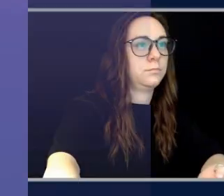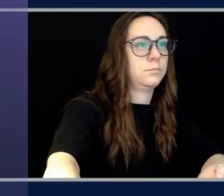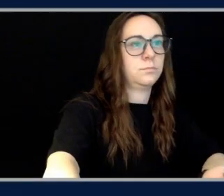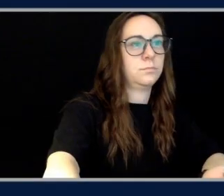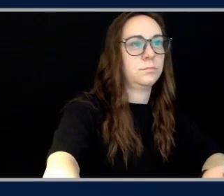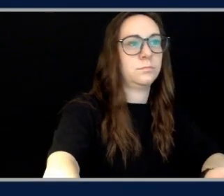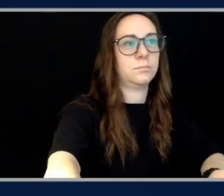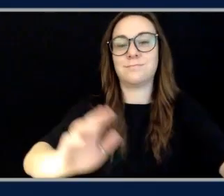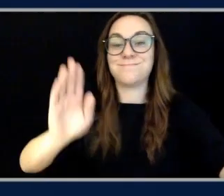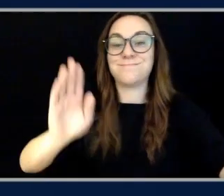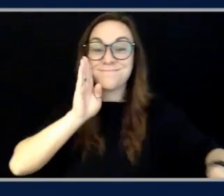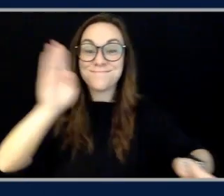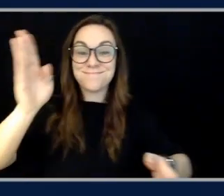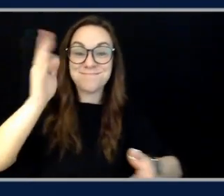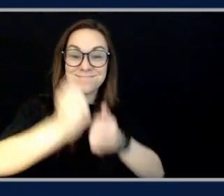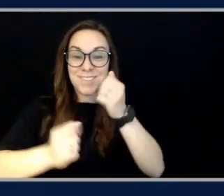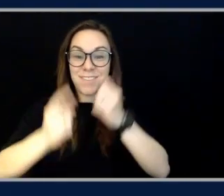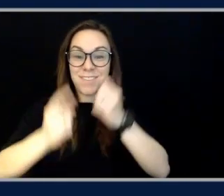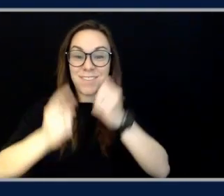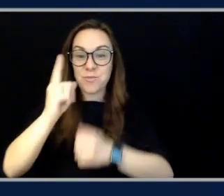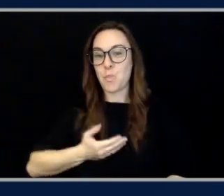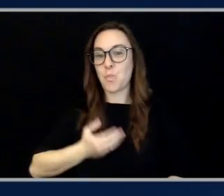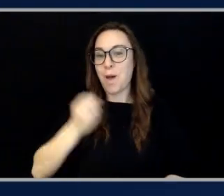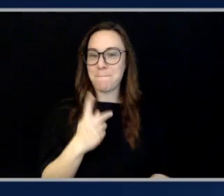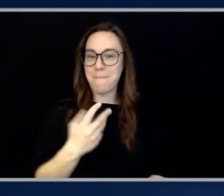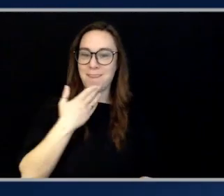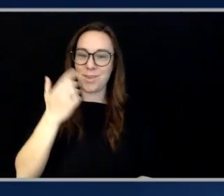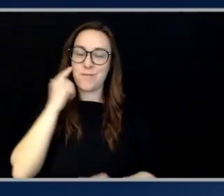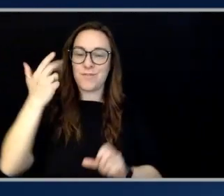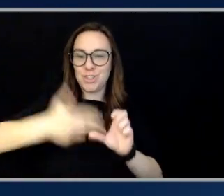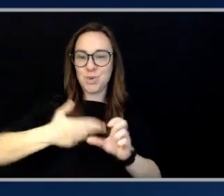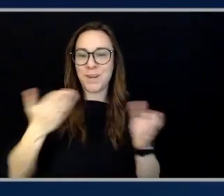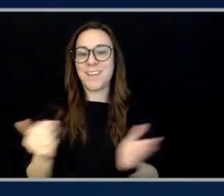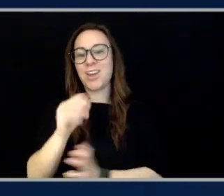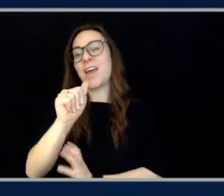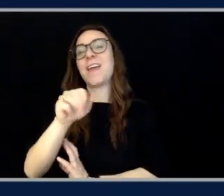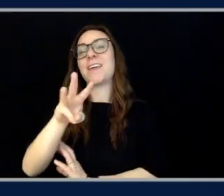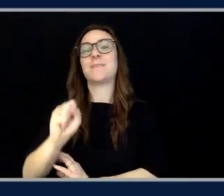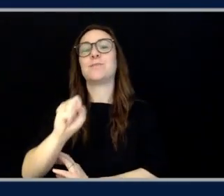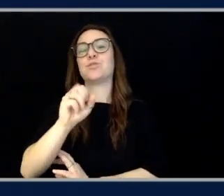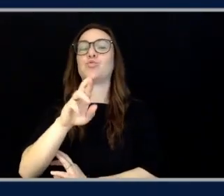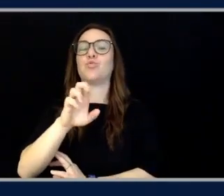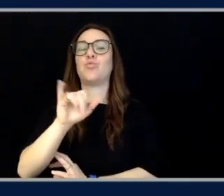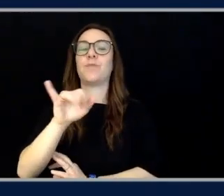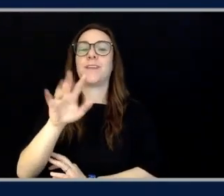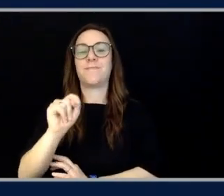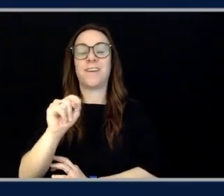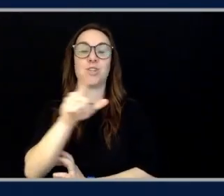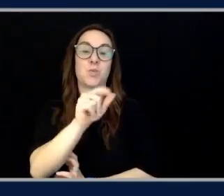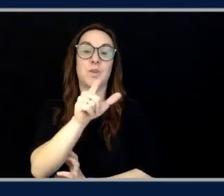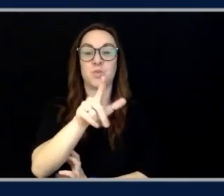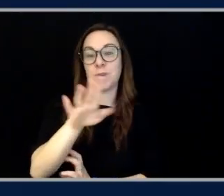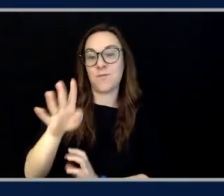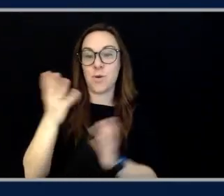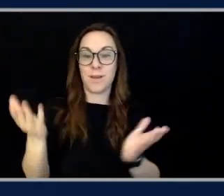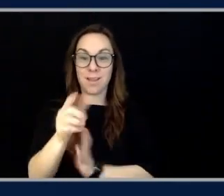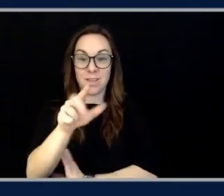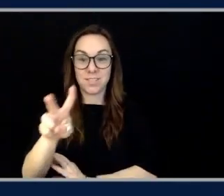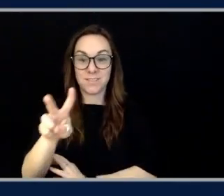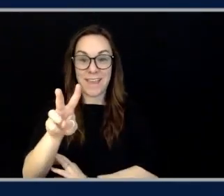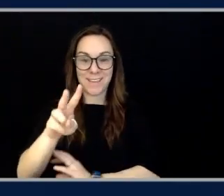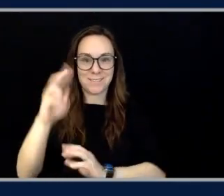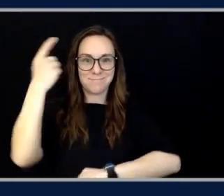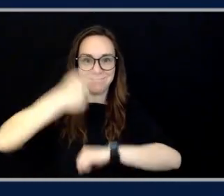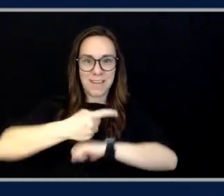Welcome back, and thank you for joining us again here at AWS reInvent 2024 in Las Vegas. It is day four. It